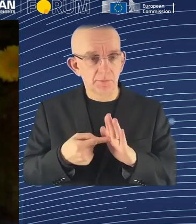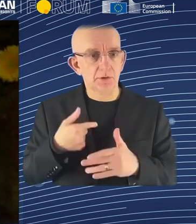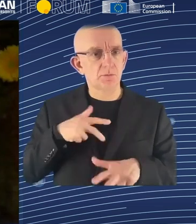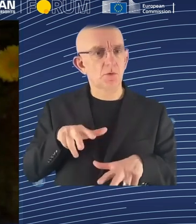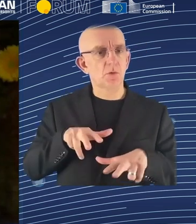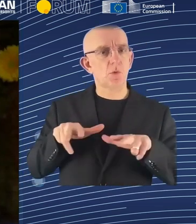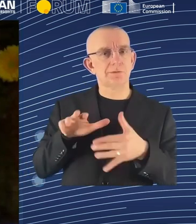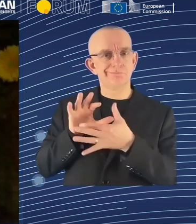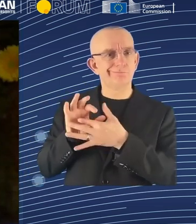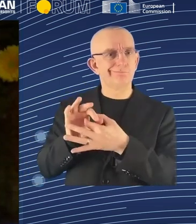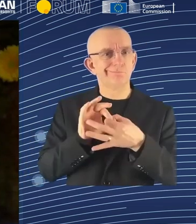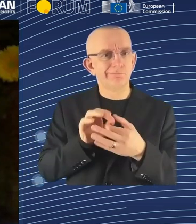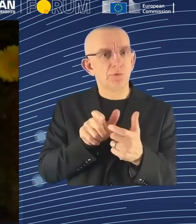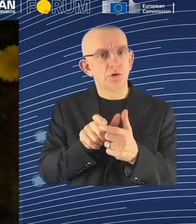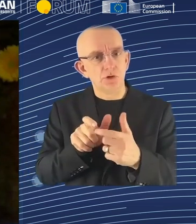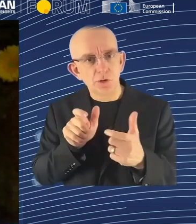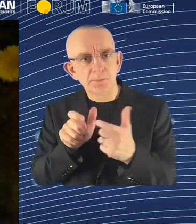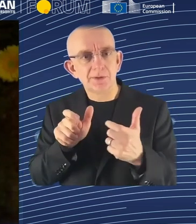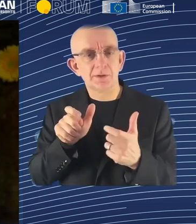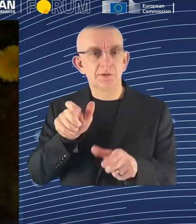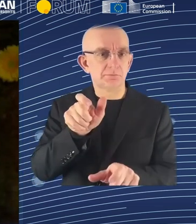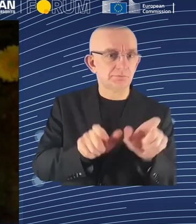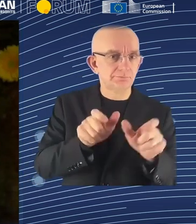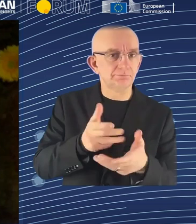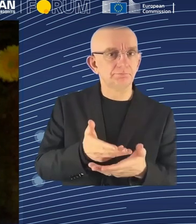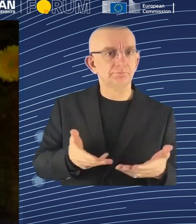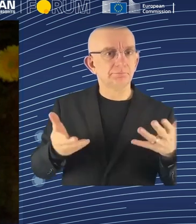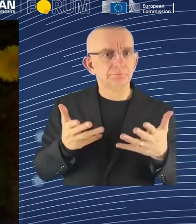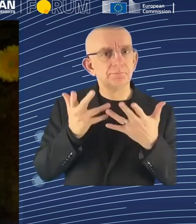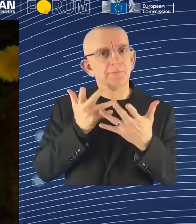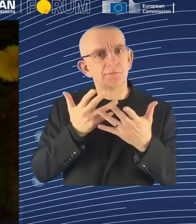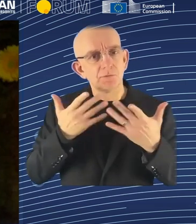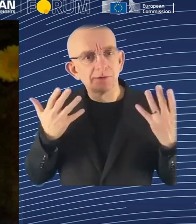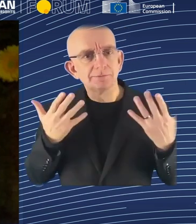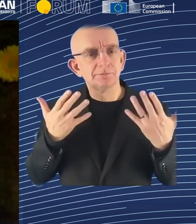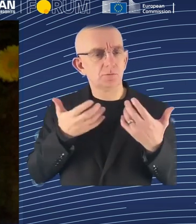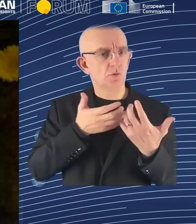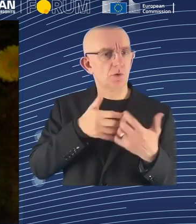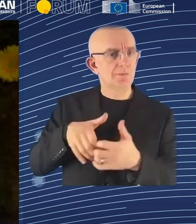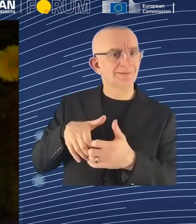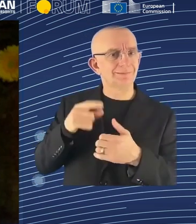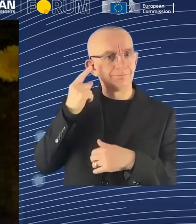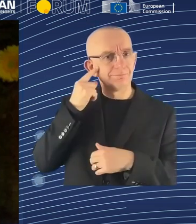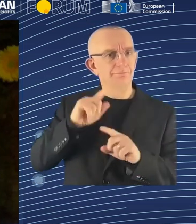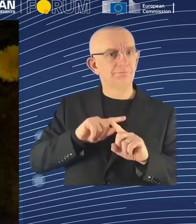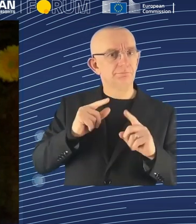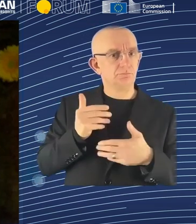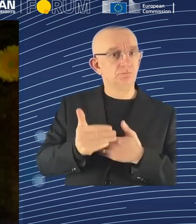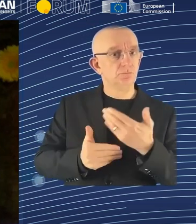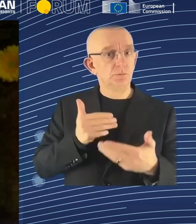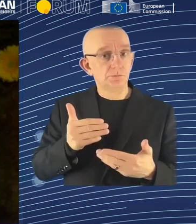automation initiative. This is very necessary because